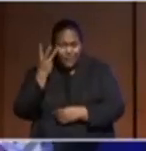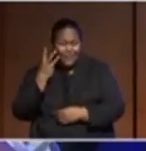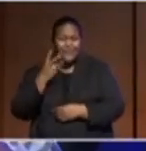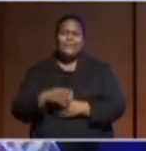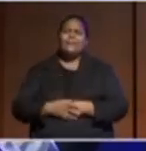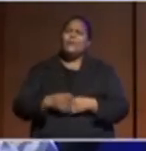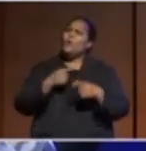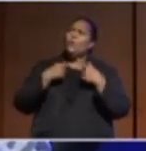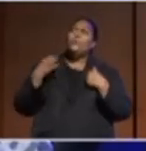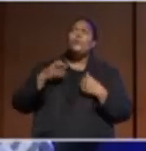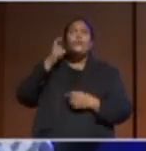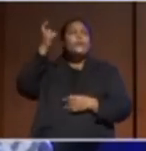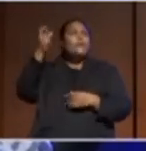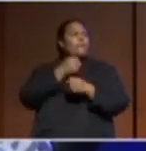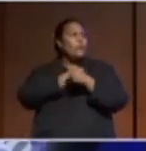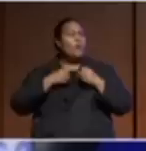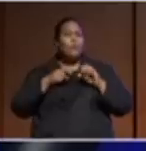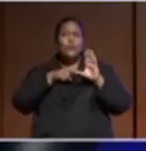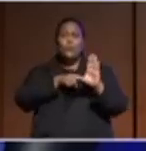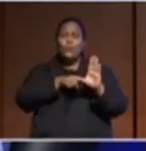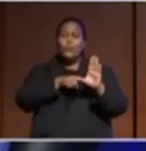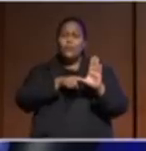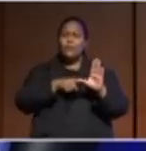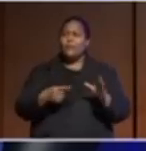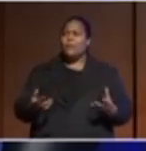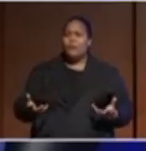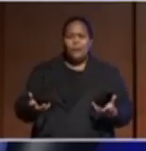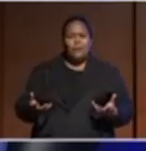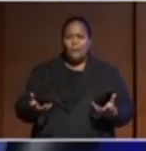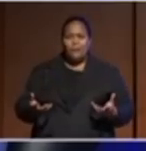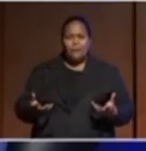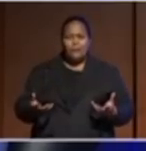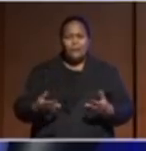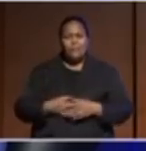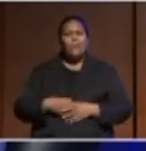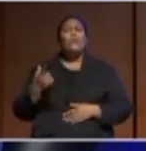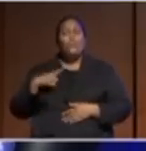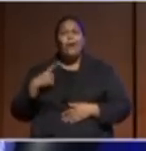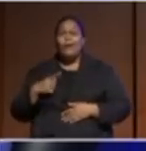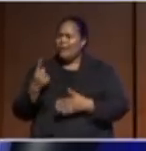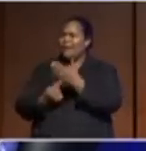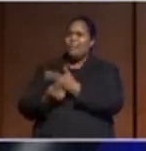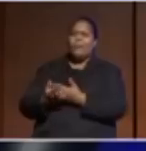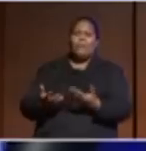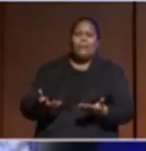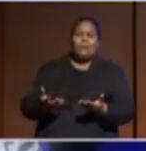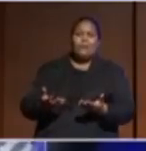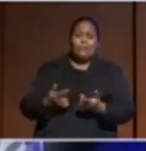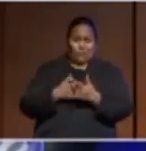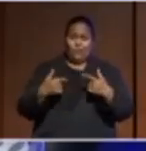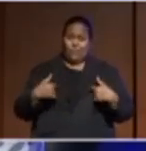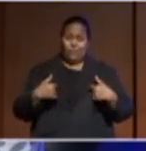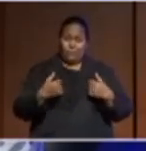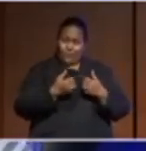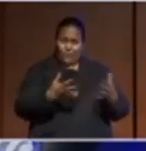for our youth. Why are we letting it, why are we letting this happen? Have we, have we lost our